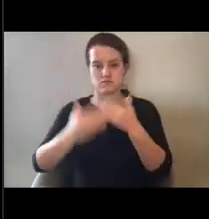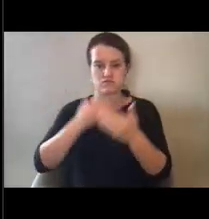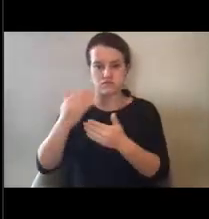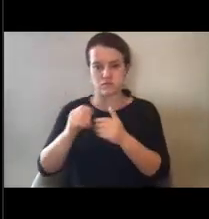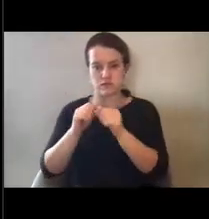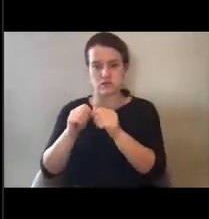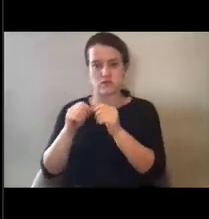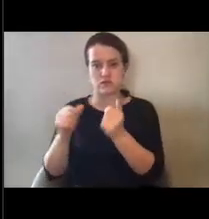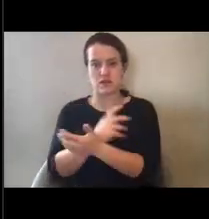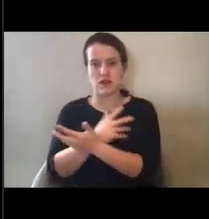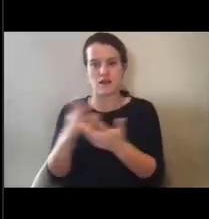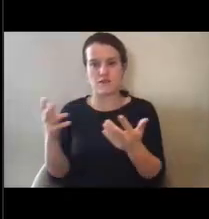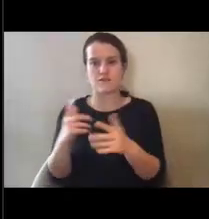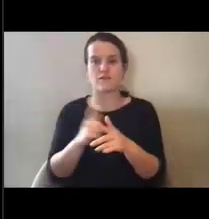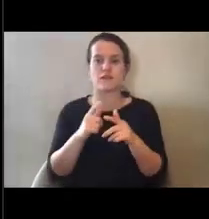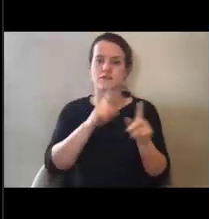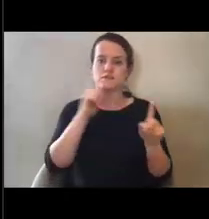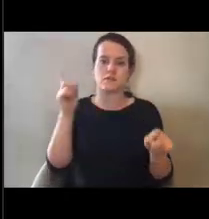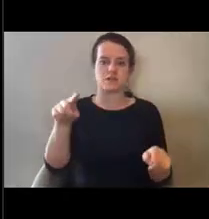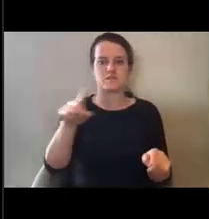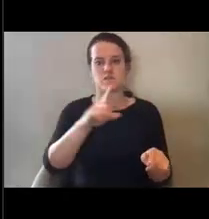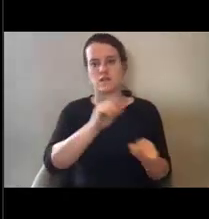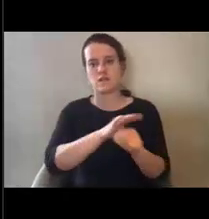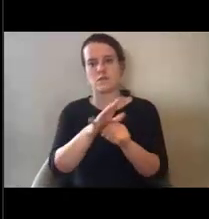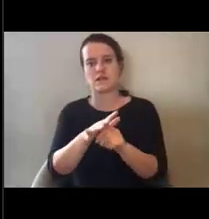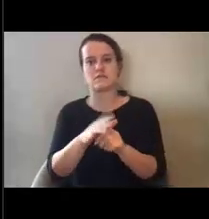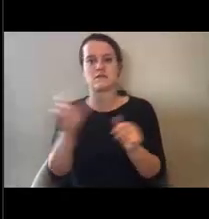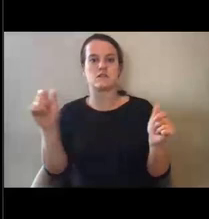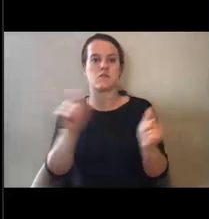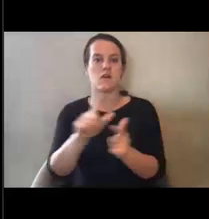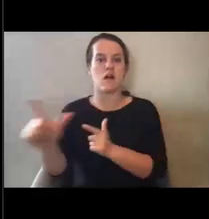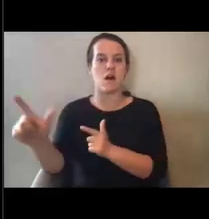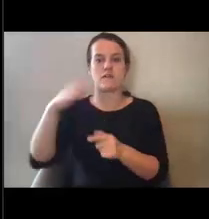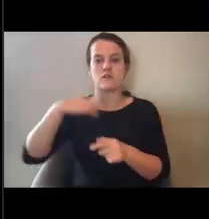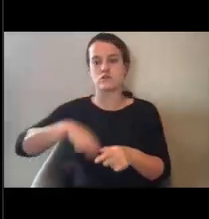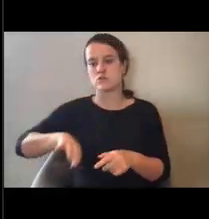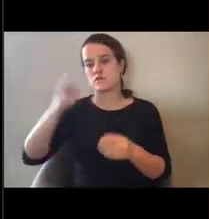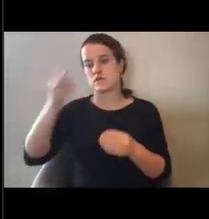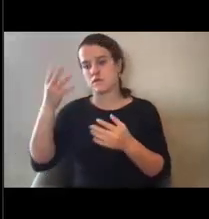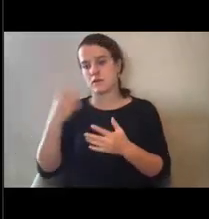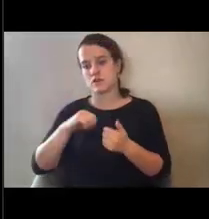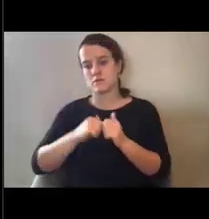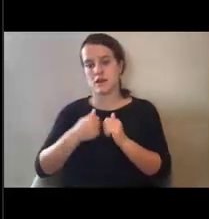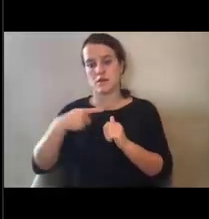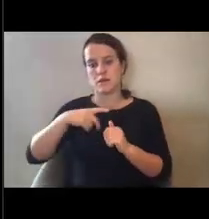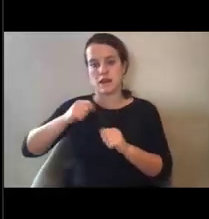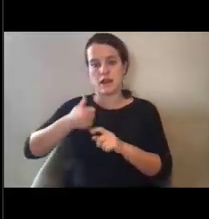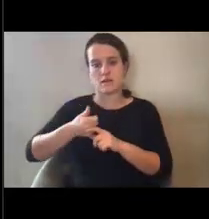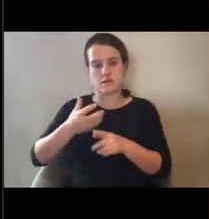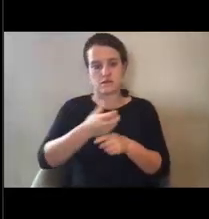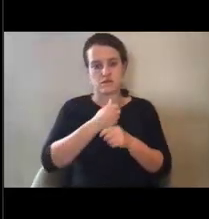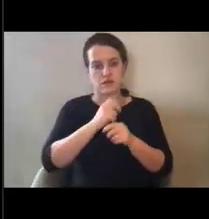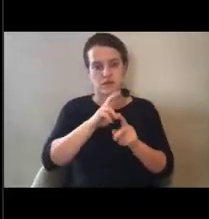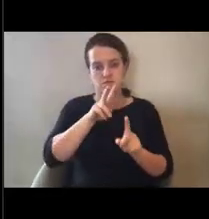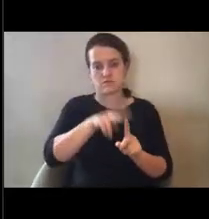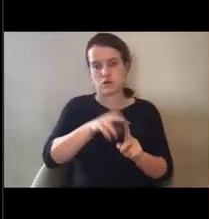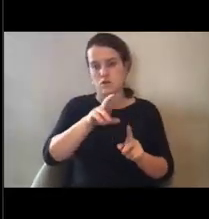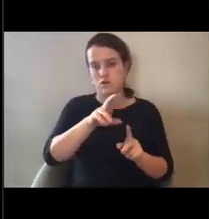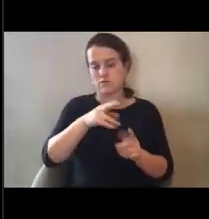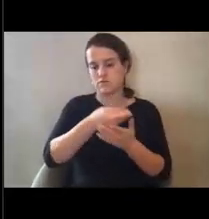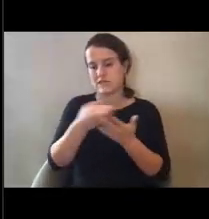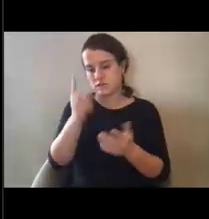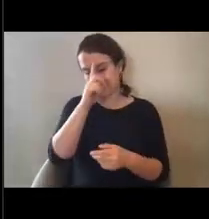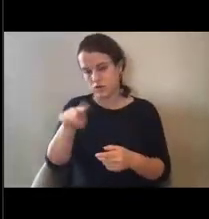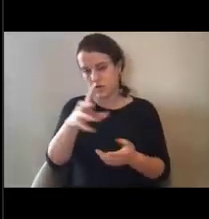respond to the pandemic. So hopefully this is useful information about how PA can be a resource for you and ensuring